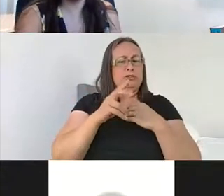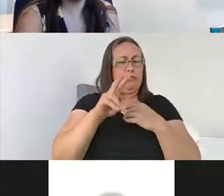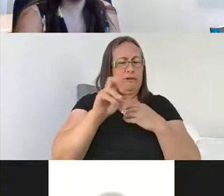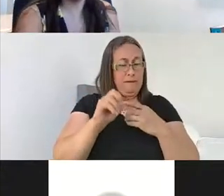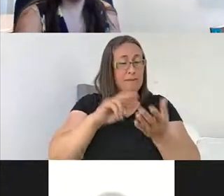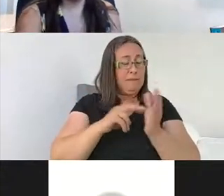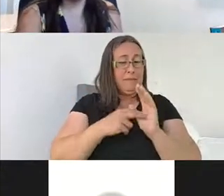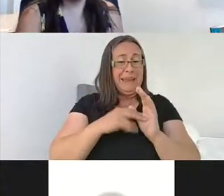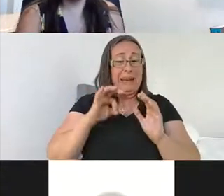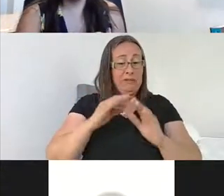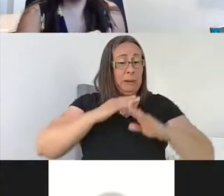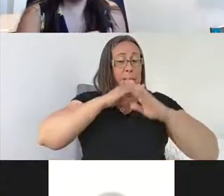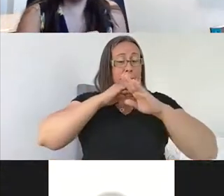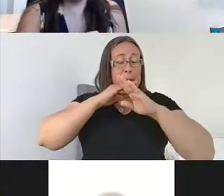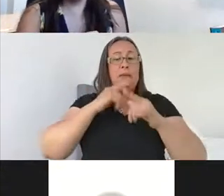detrimental in the brain.